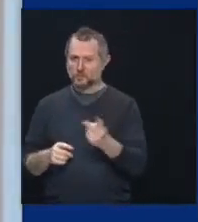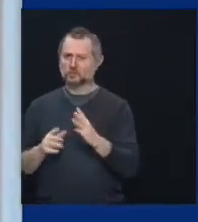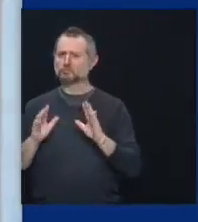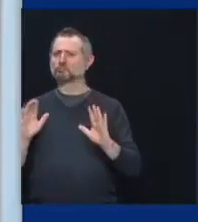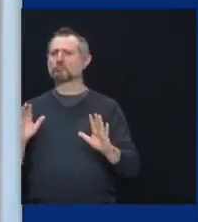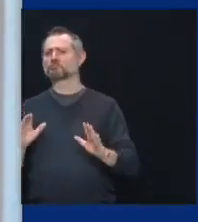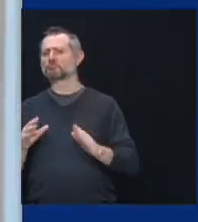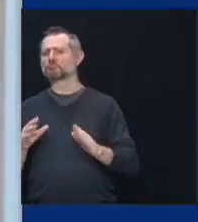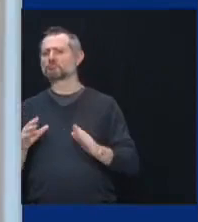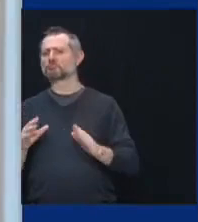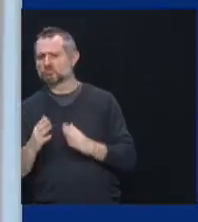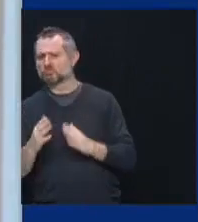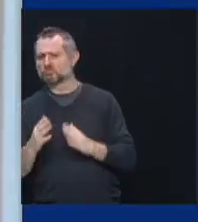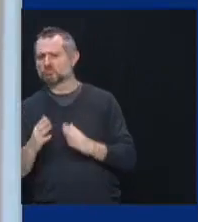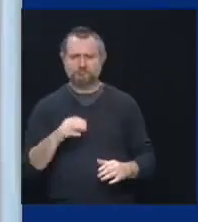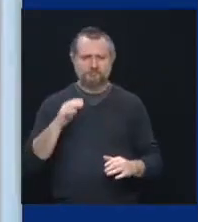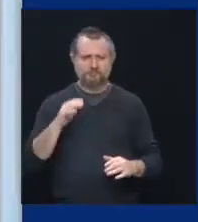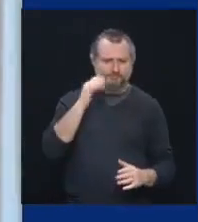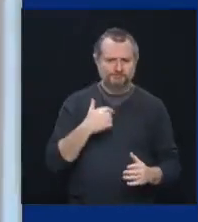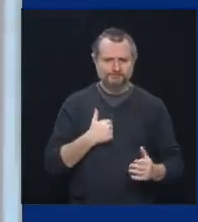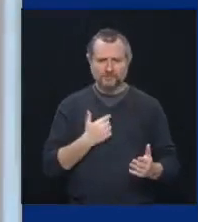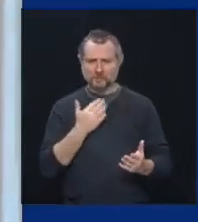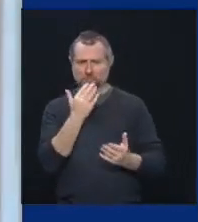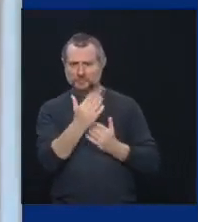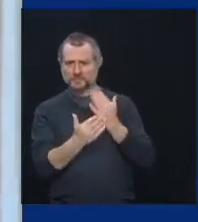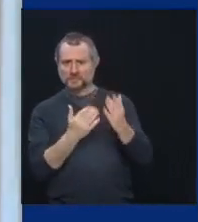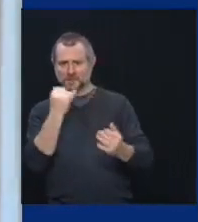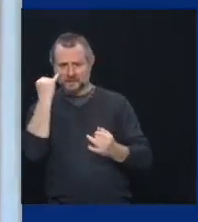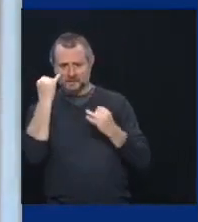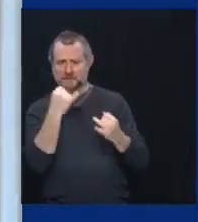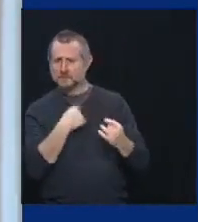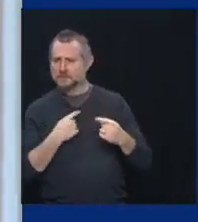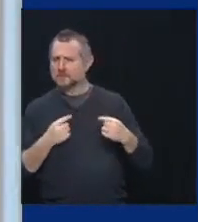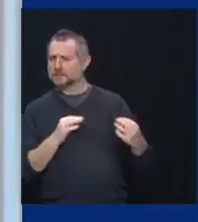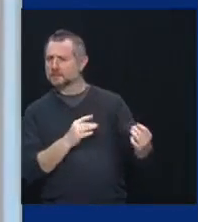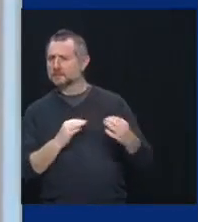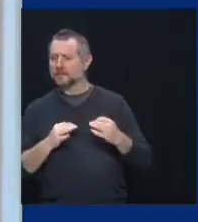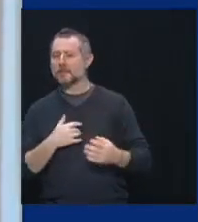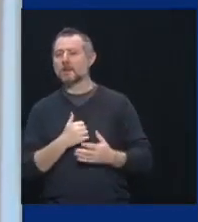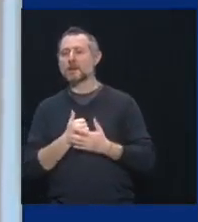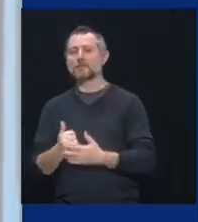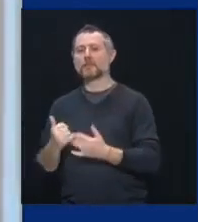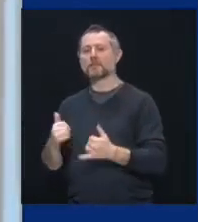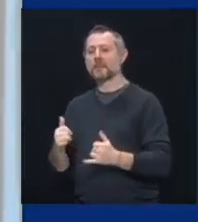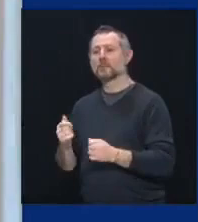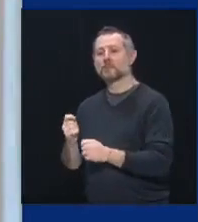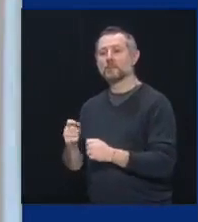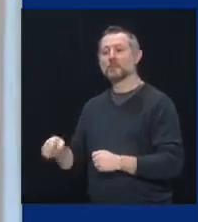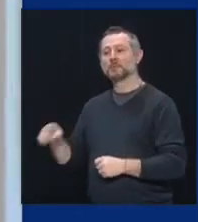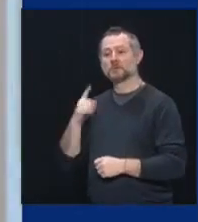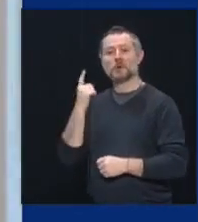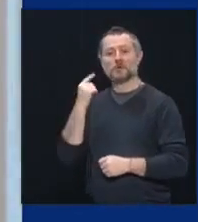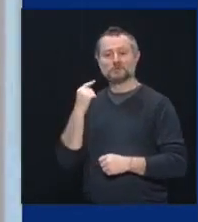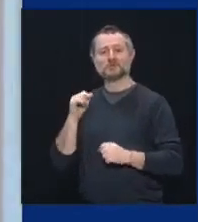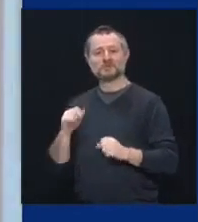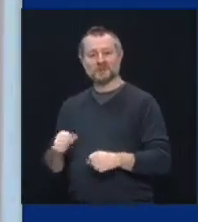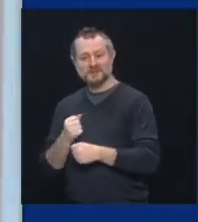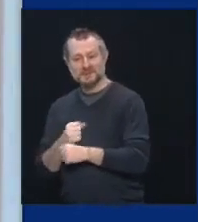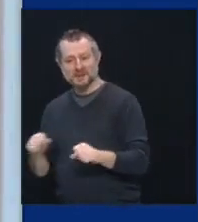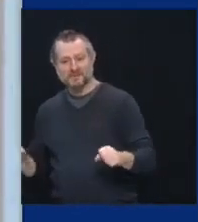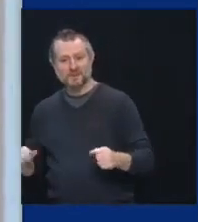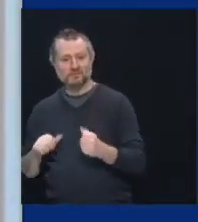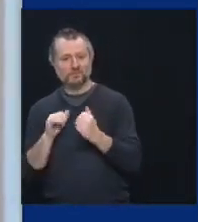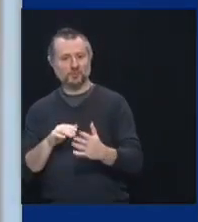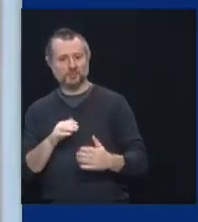collaborated in order to get a baseball season in last year in a safe way. And, uh, thank you for that.